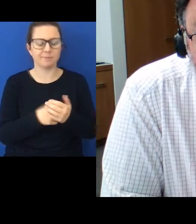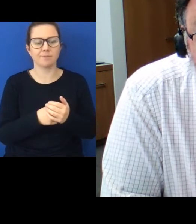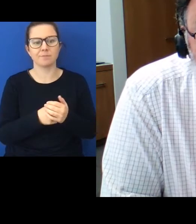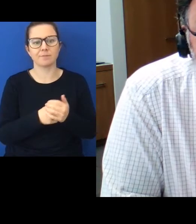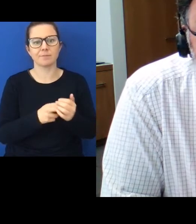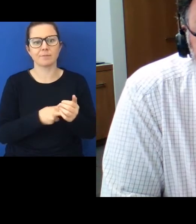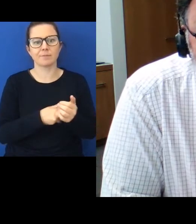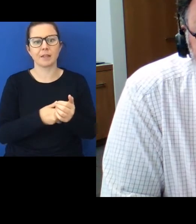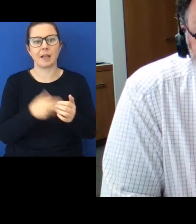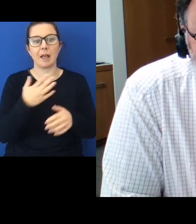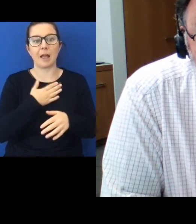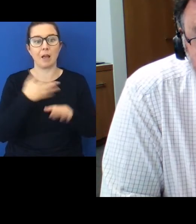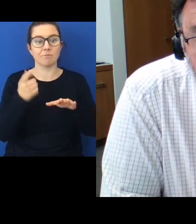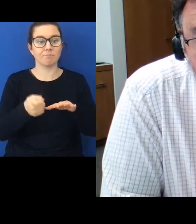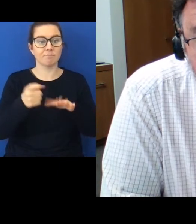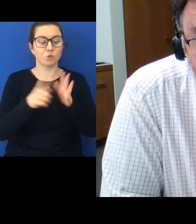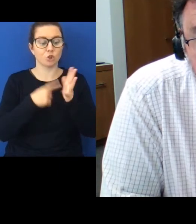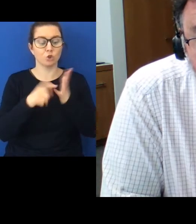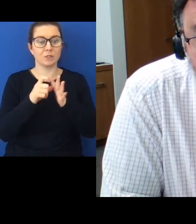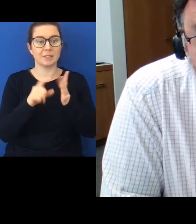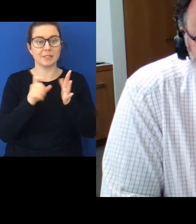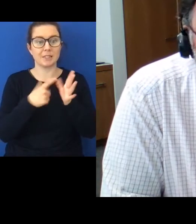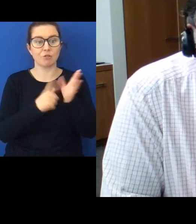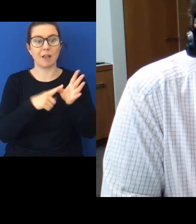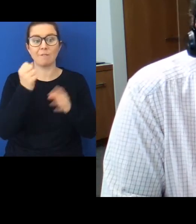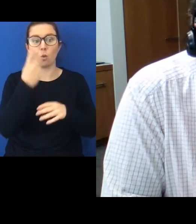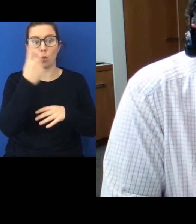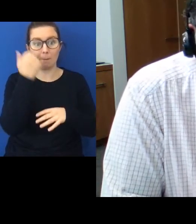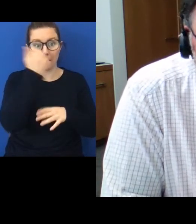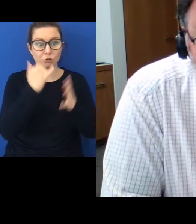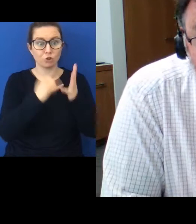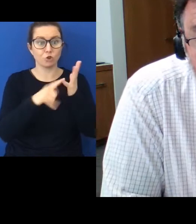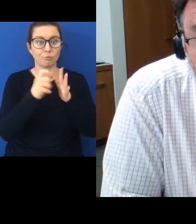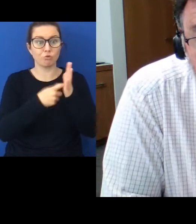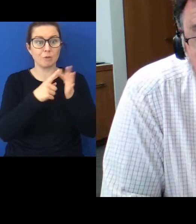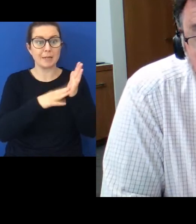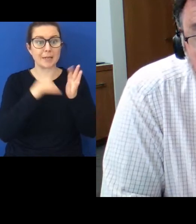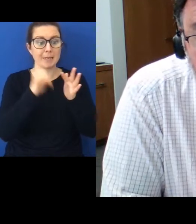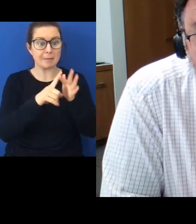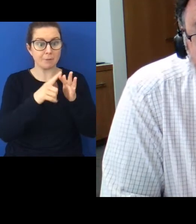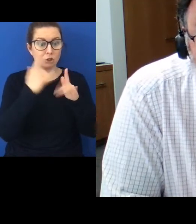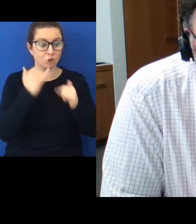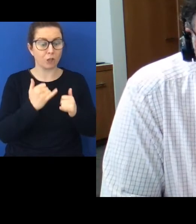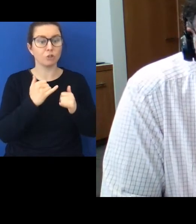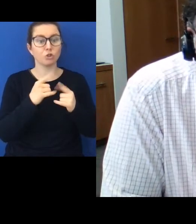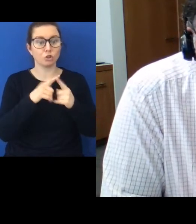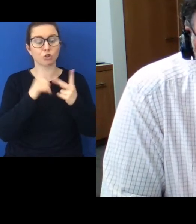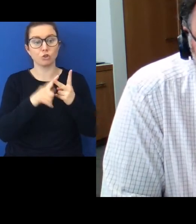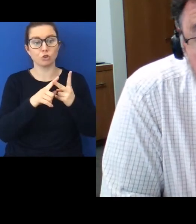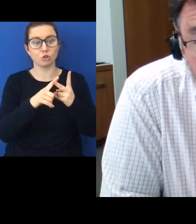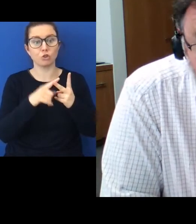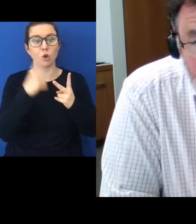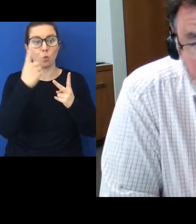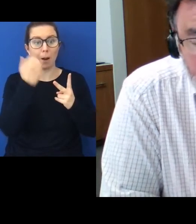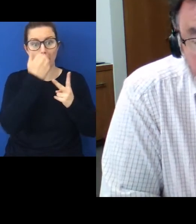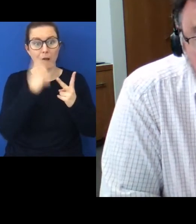Our judiciary has one Māori Supreme Court judge, one Māori Court of Appeal judge, one Māori High Court